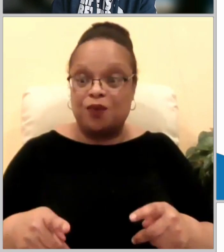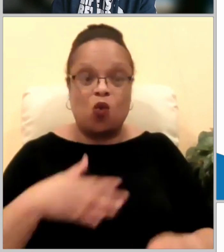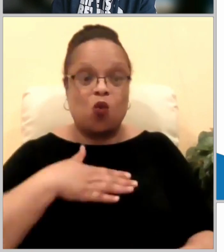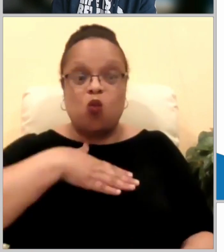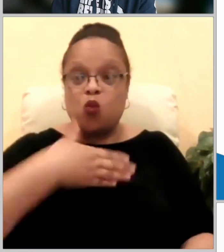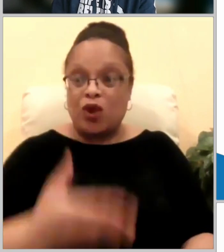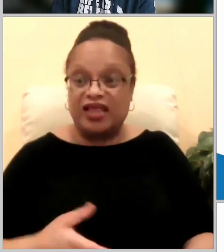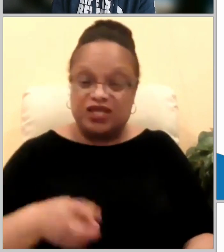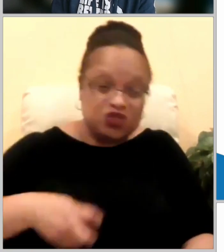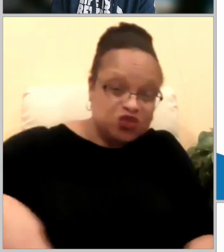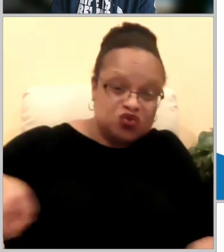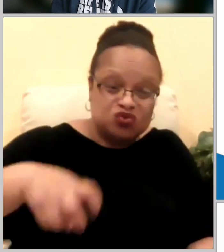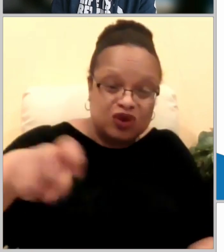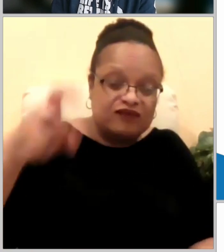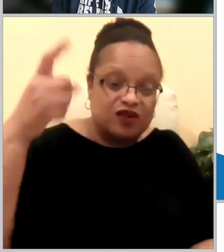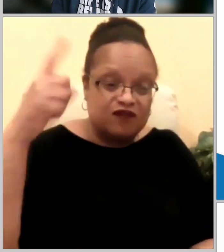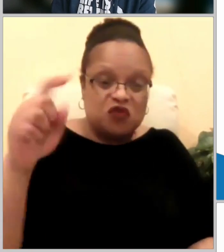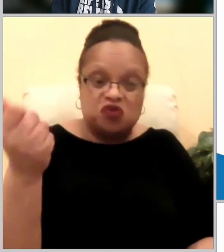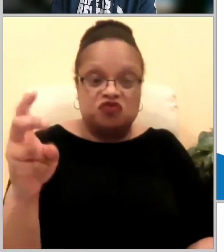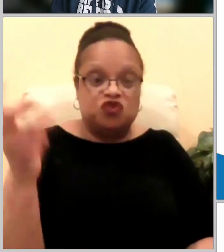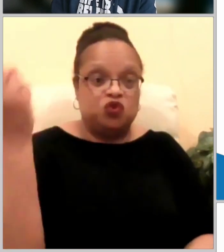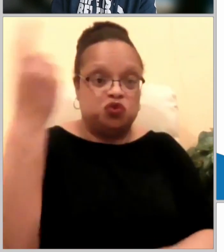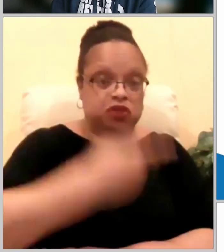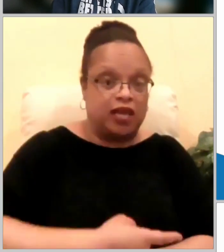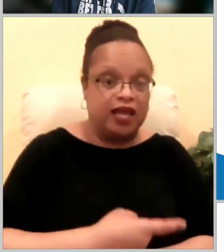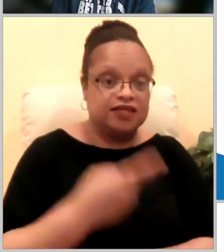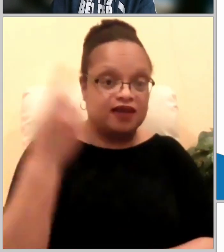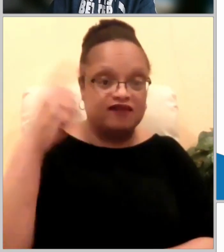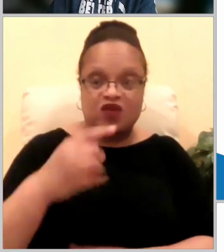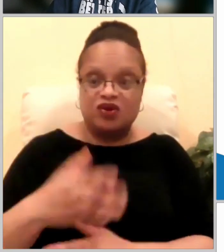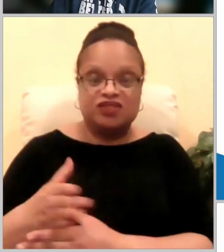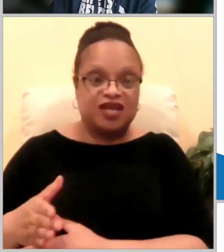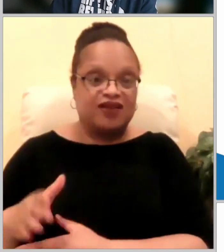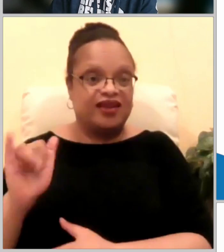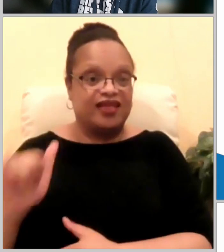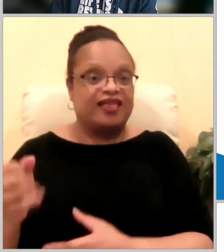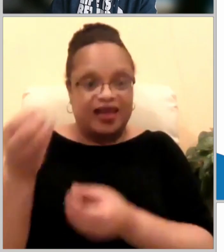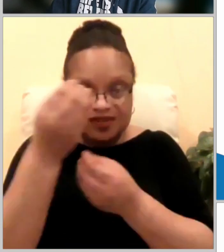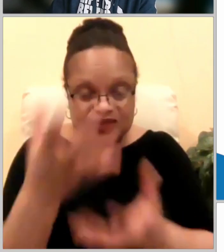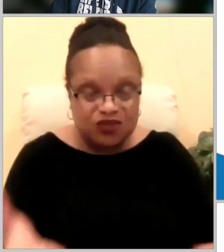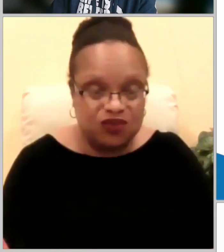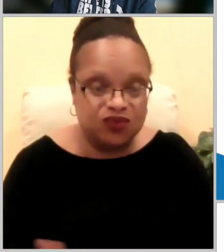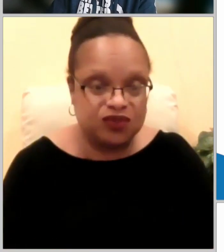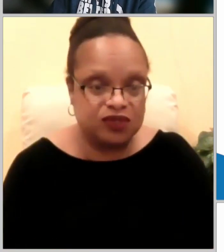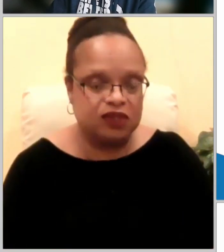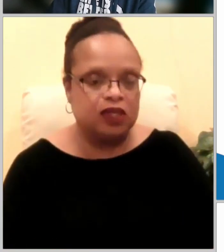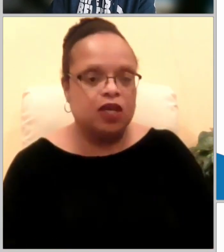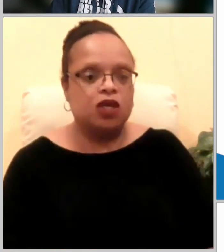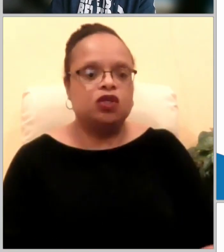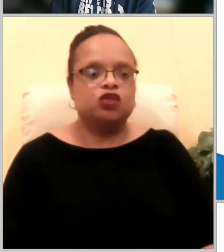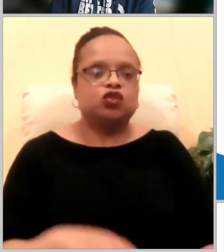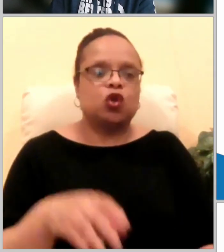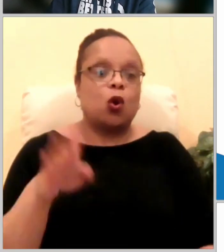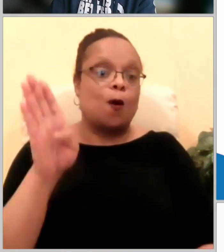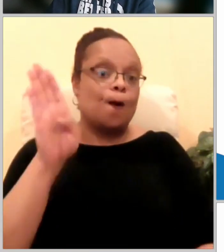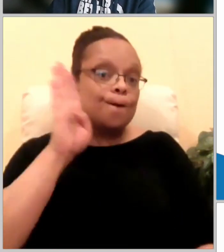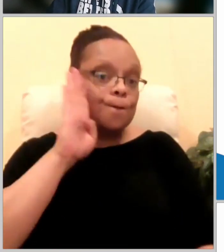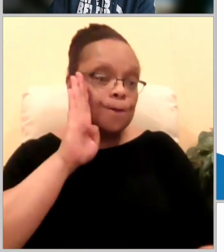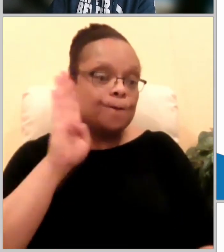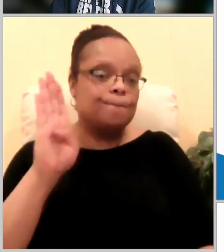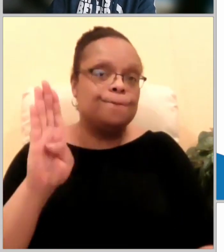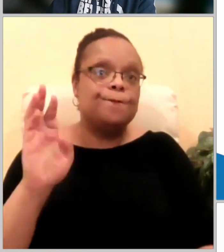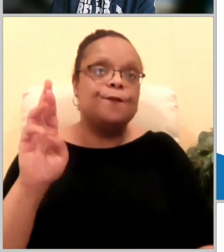days to deliver this news and so the news reaches jerusalem and barnabas son of encouragement is sent to